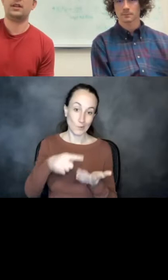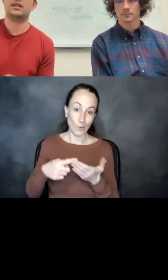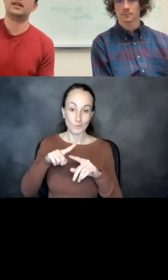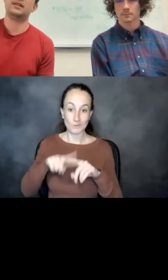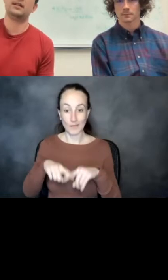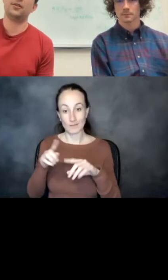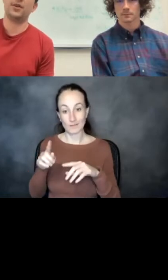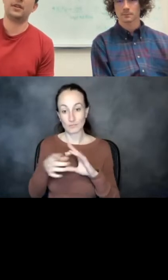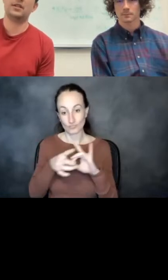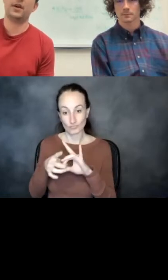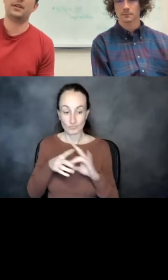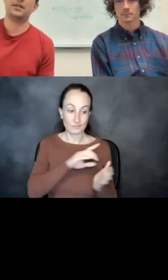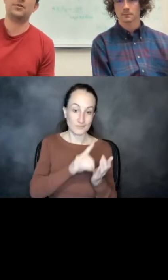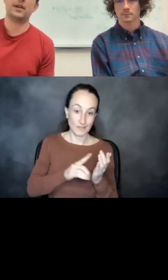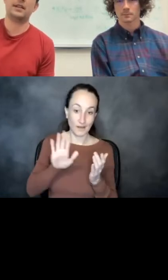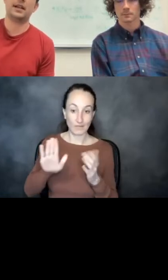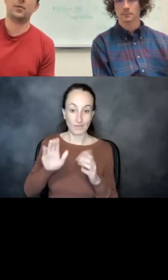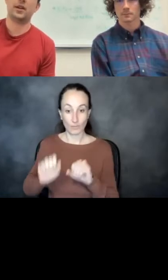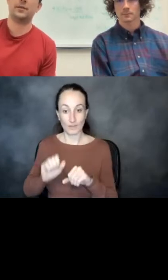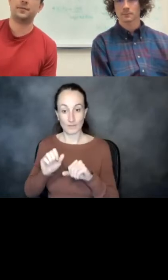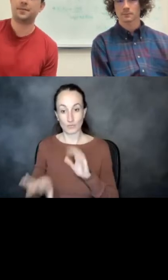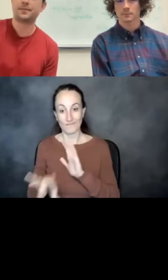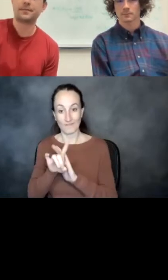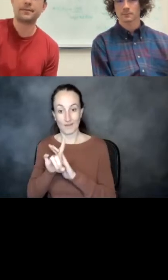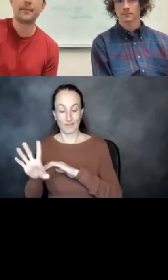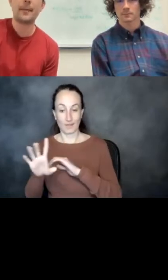between the designs and their ability to find this neutralizing antibody.